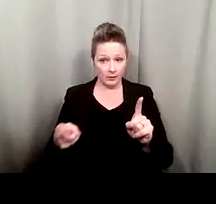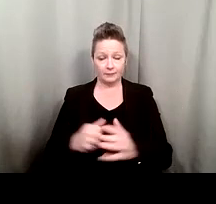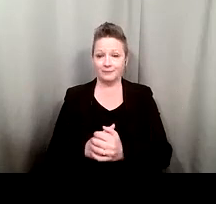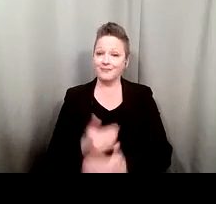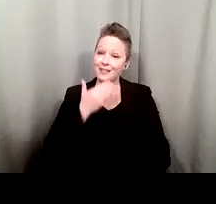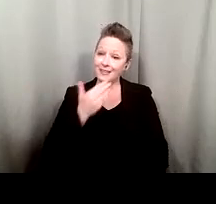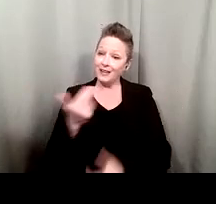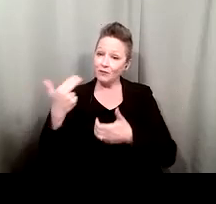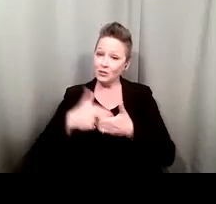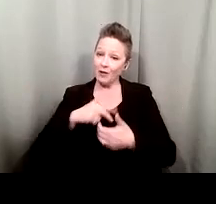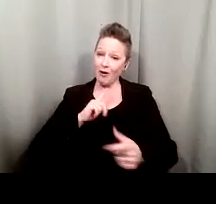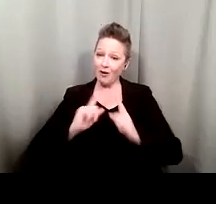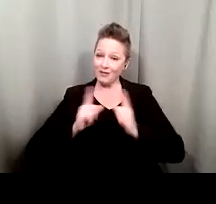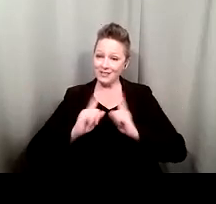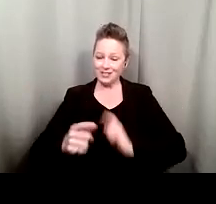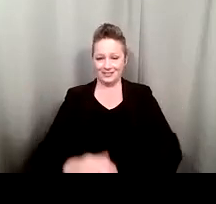you for joining our conversation.